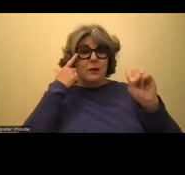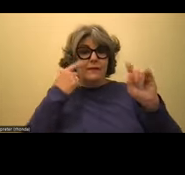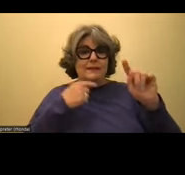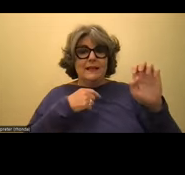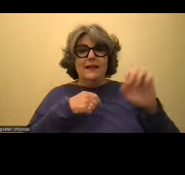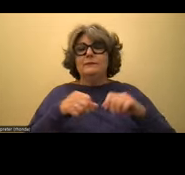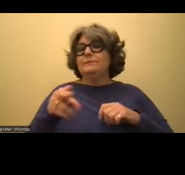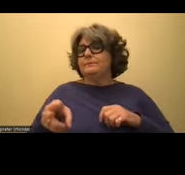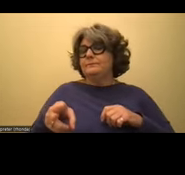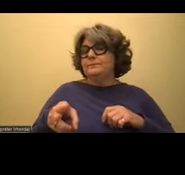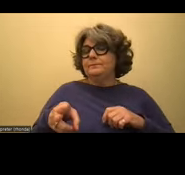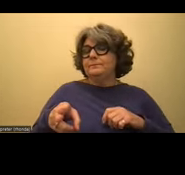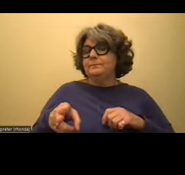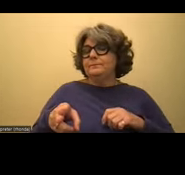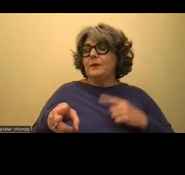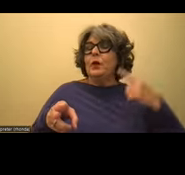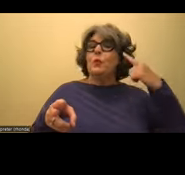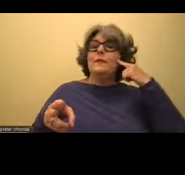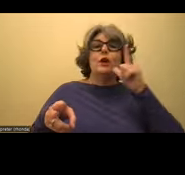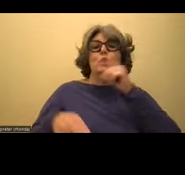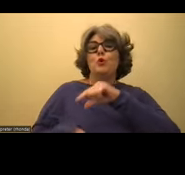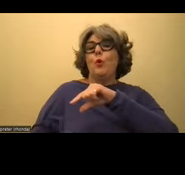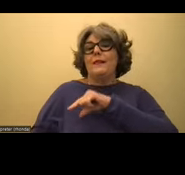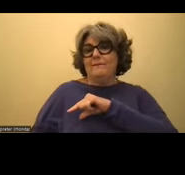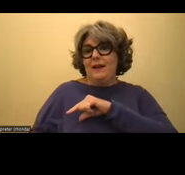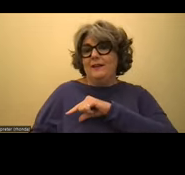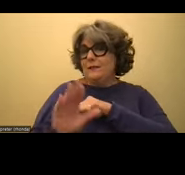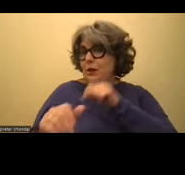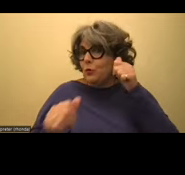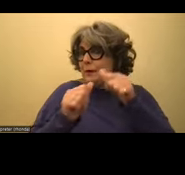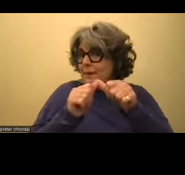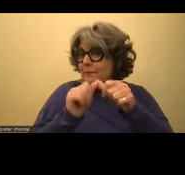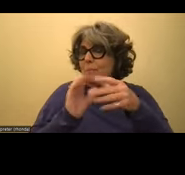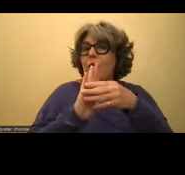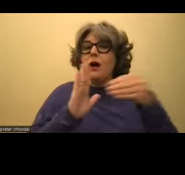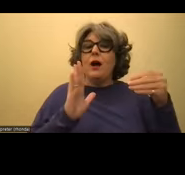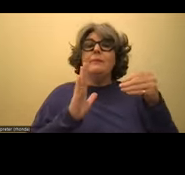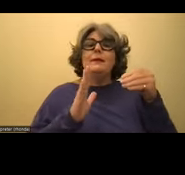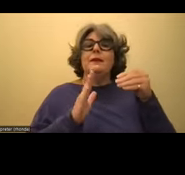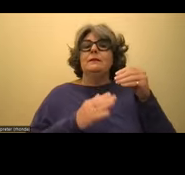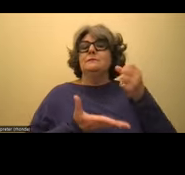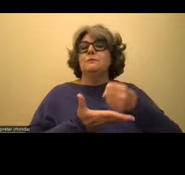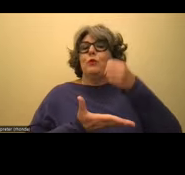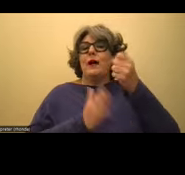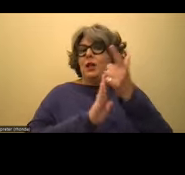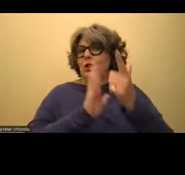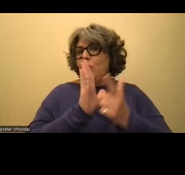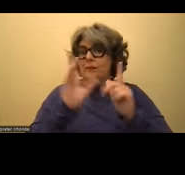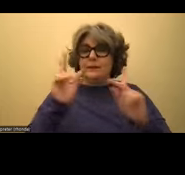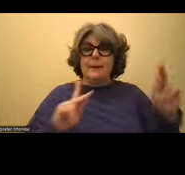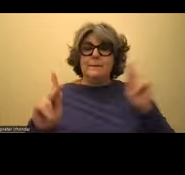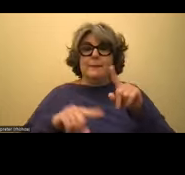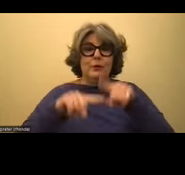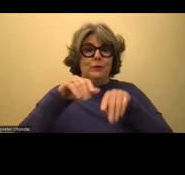Okay. So when we think about who qualifies, and again, we're talking about copyright, an exception to the copyright law. So we're talking about people who